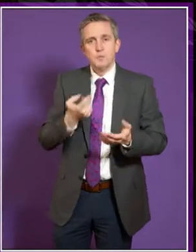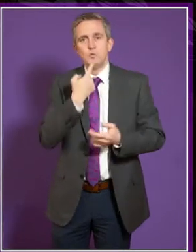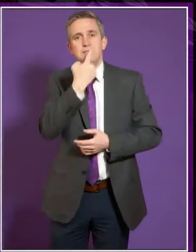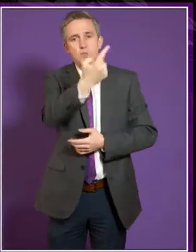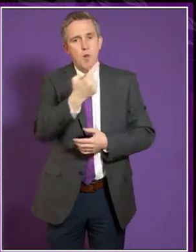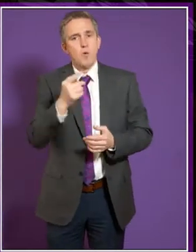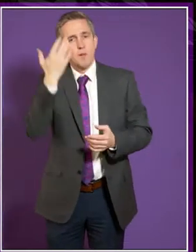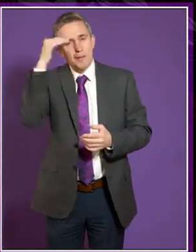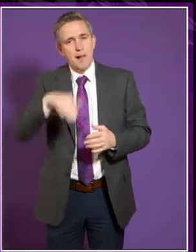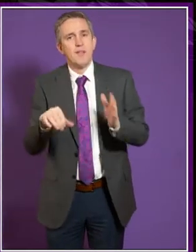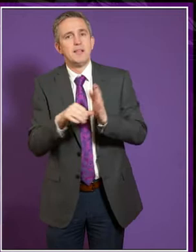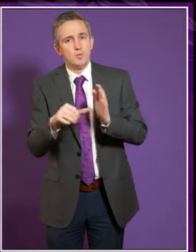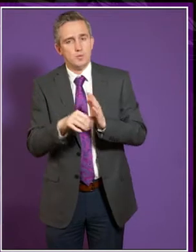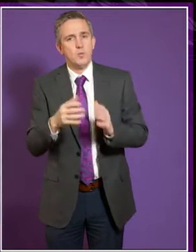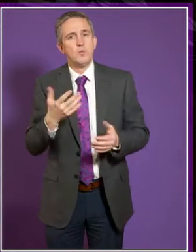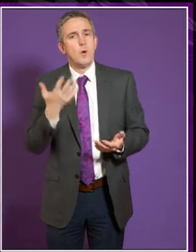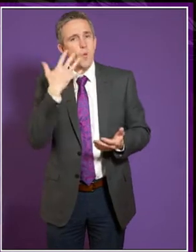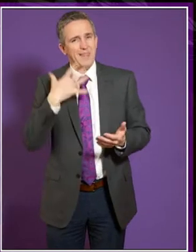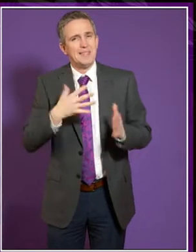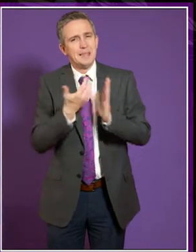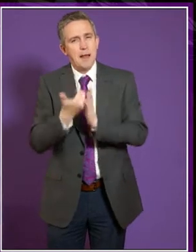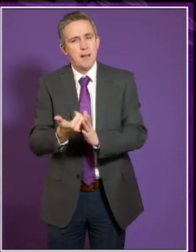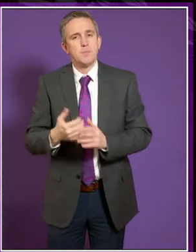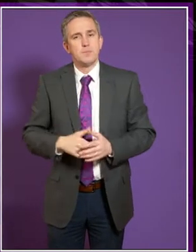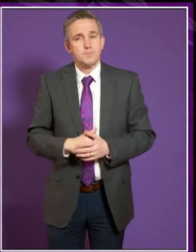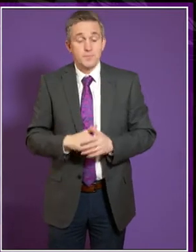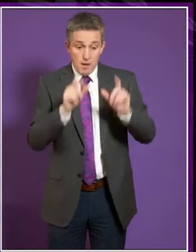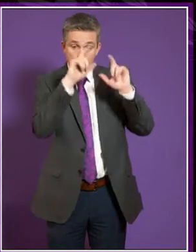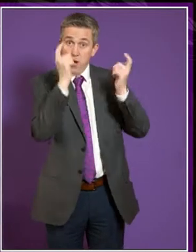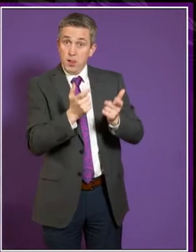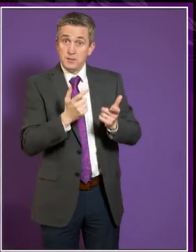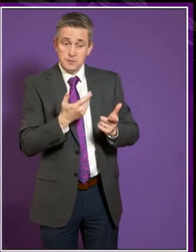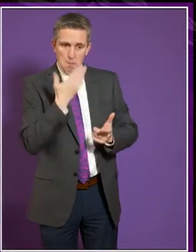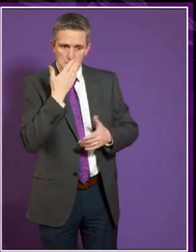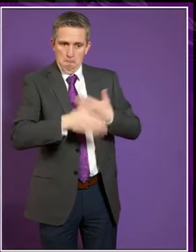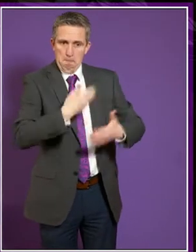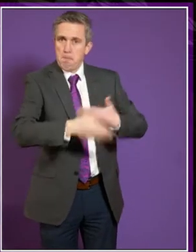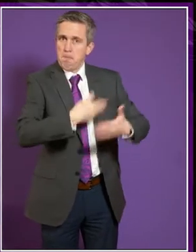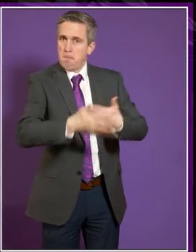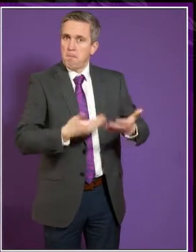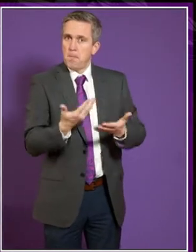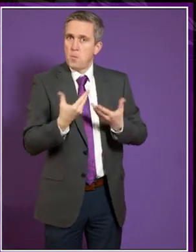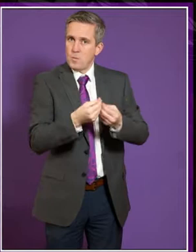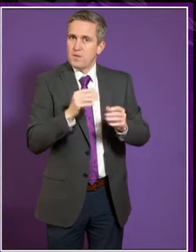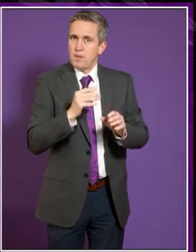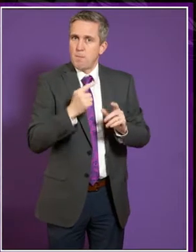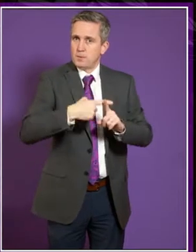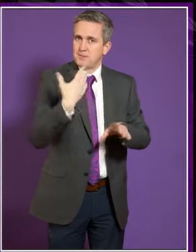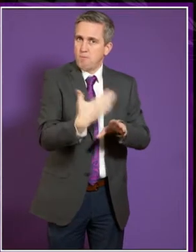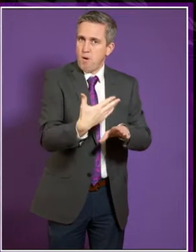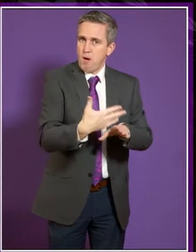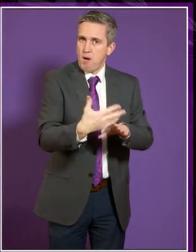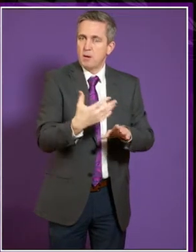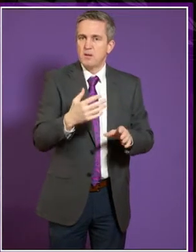they require it. In the college system, we actually have done a lot of work around there and we need to replicate that within the